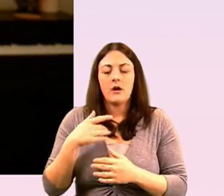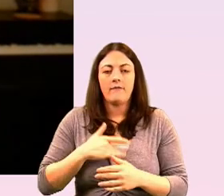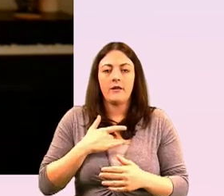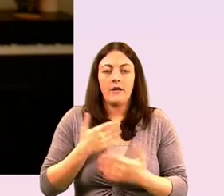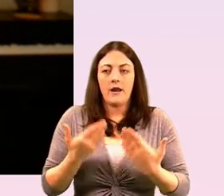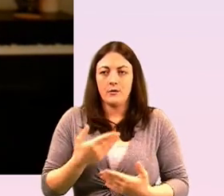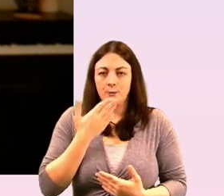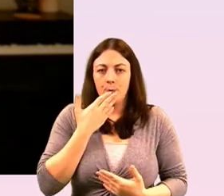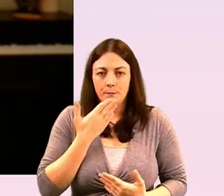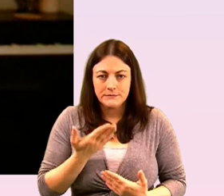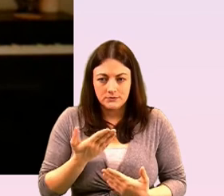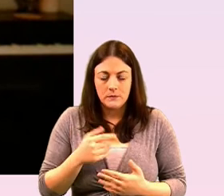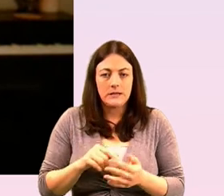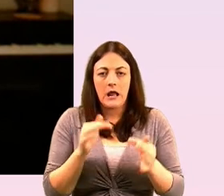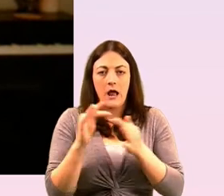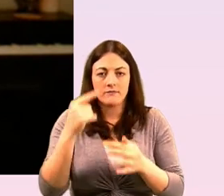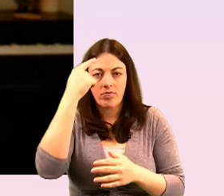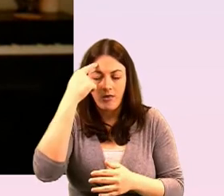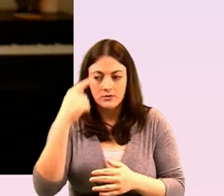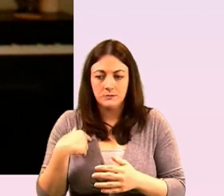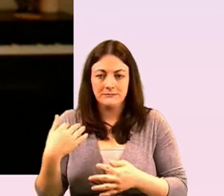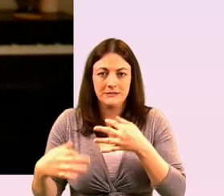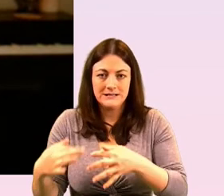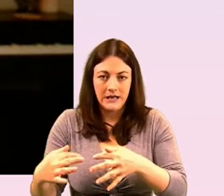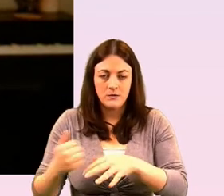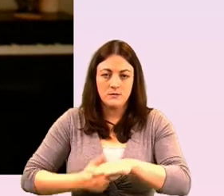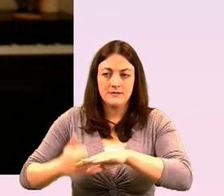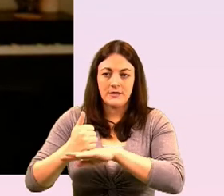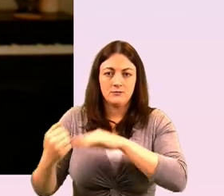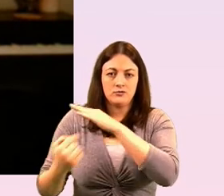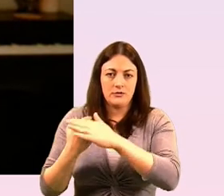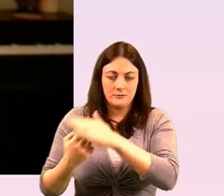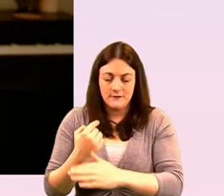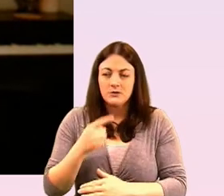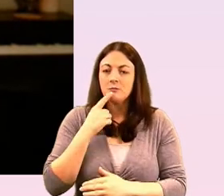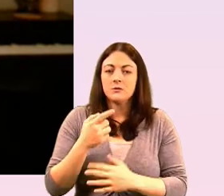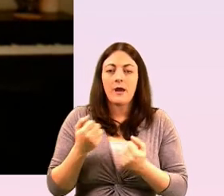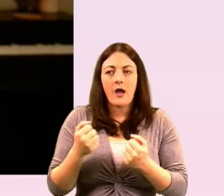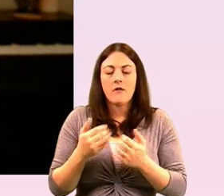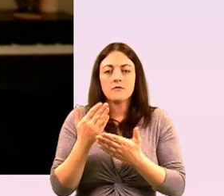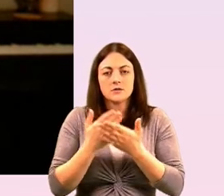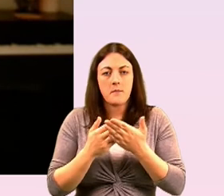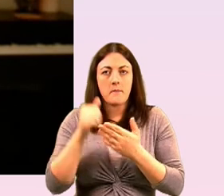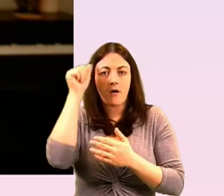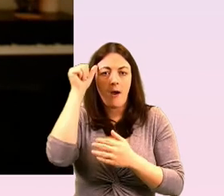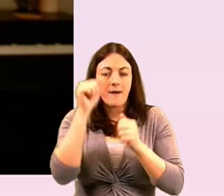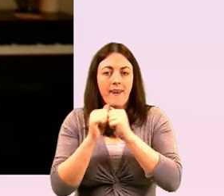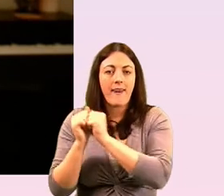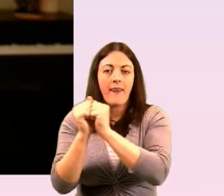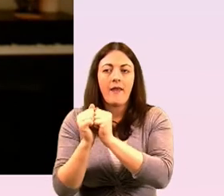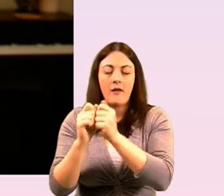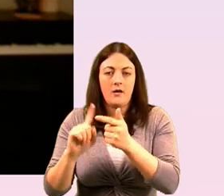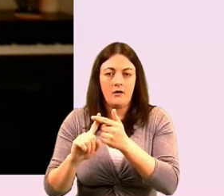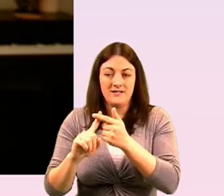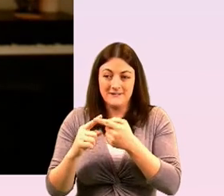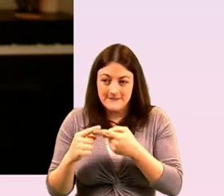community um but i think each of the intersections is there are commonalities and differences you know and i think it's about grappling and